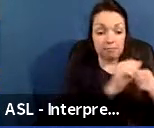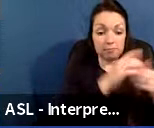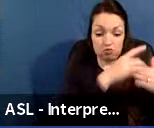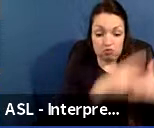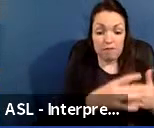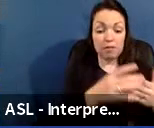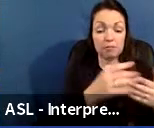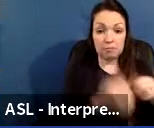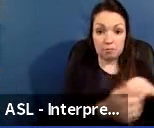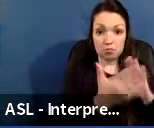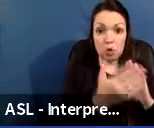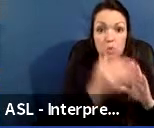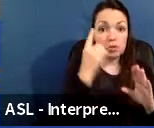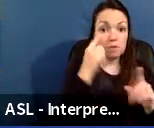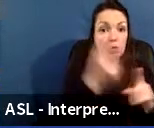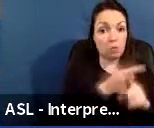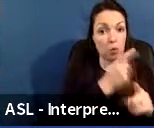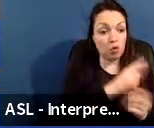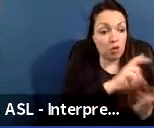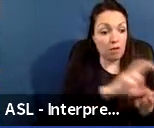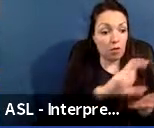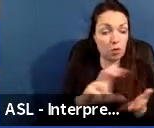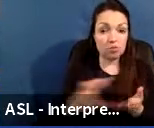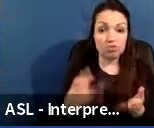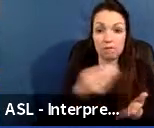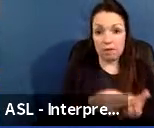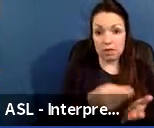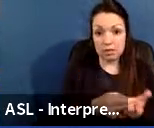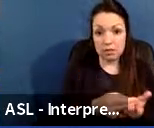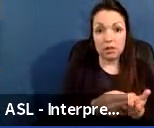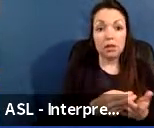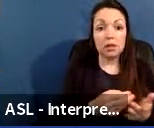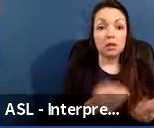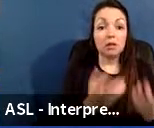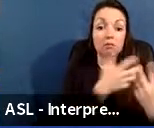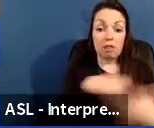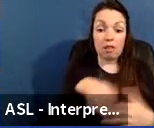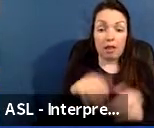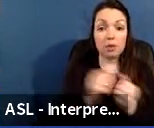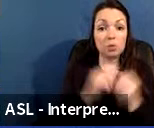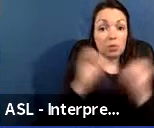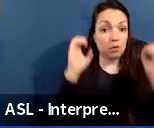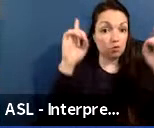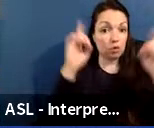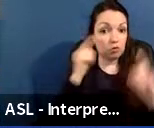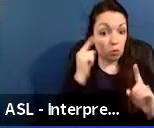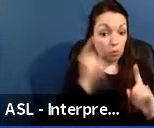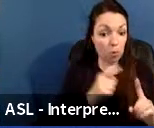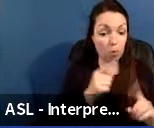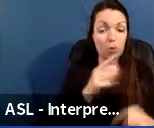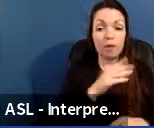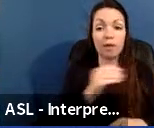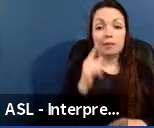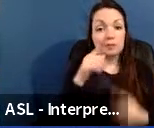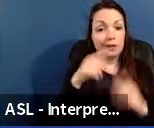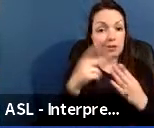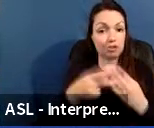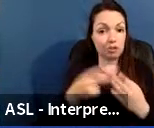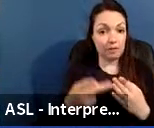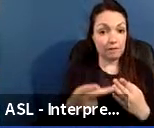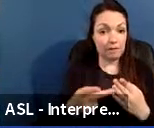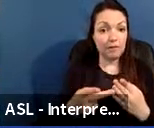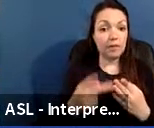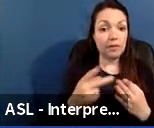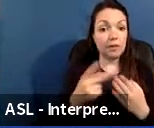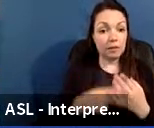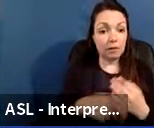capital funds, while also aligning with the district's educational goals and initiatives. At FY21, we have made enhancements to